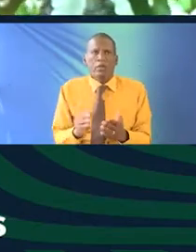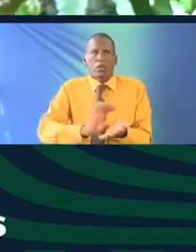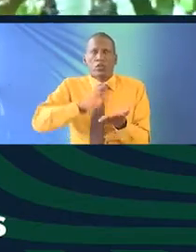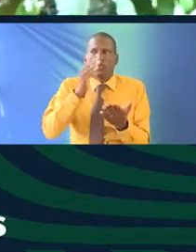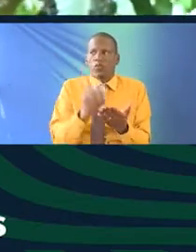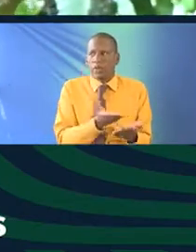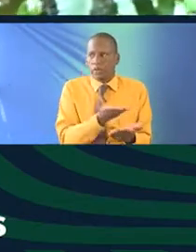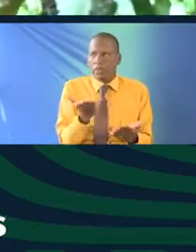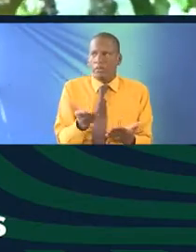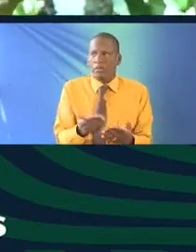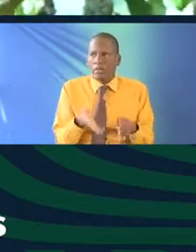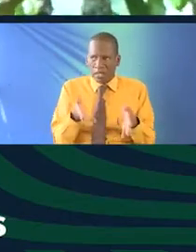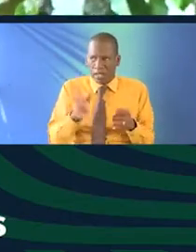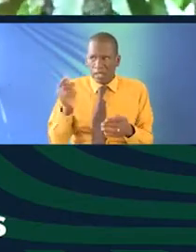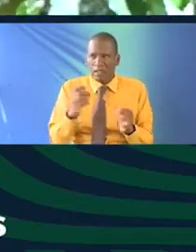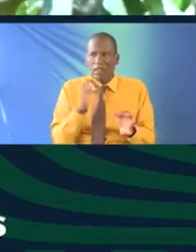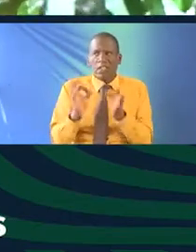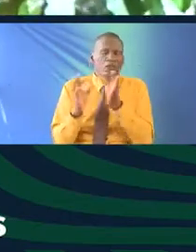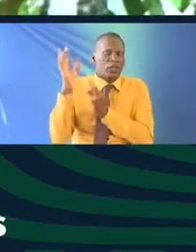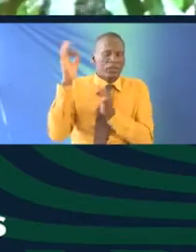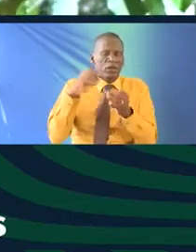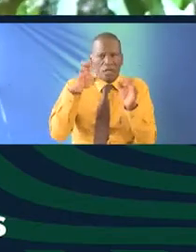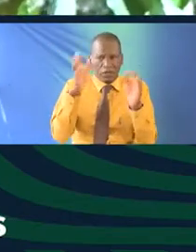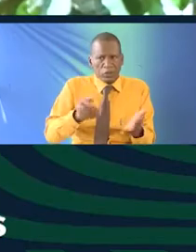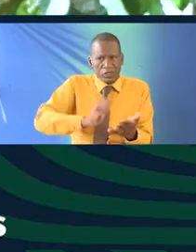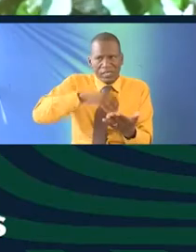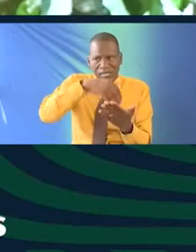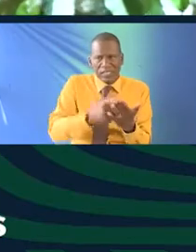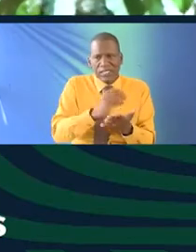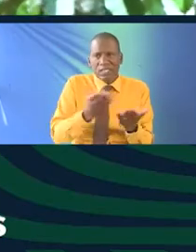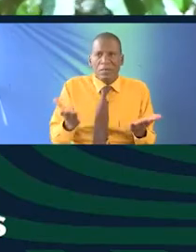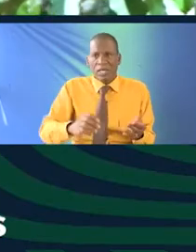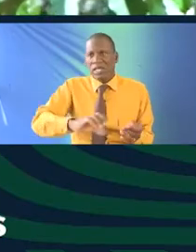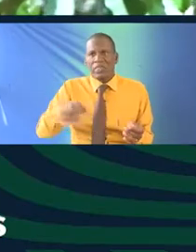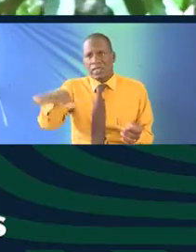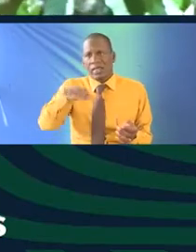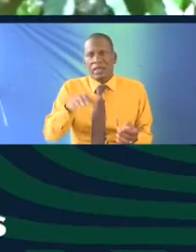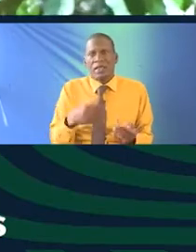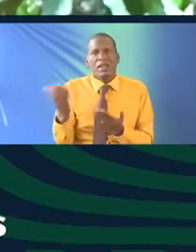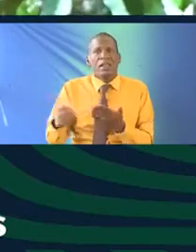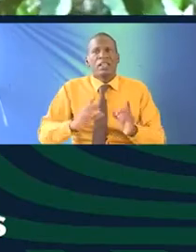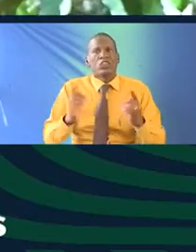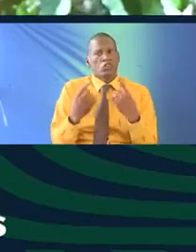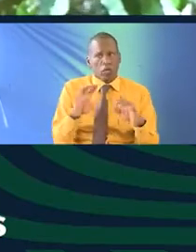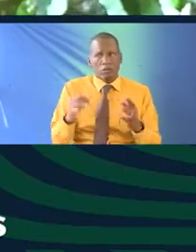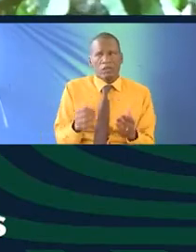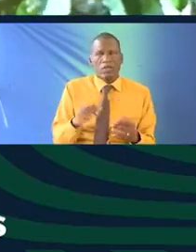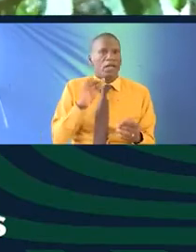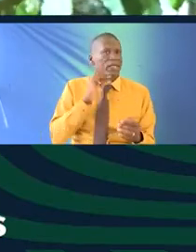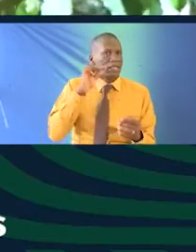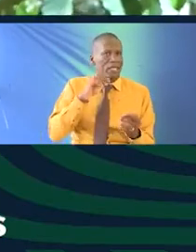fund them locally if we depend on somebody signing a check somewhere else let's not even talk about